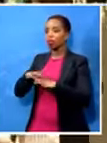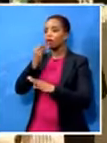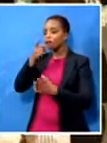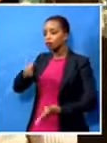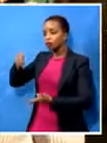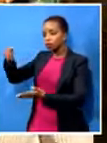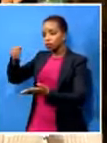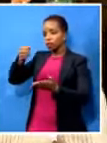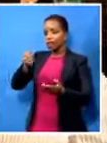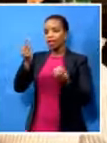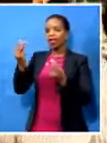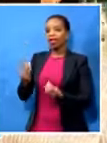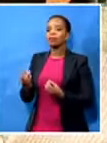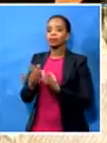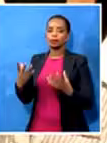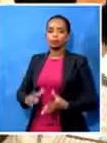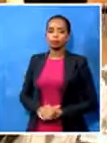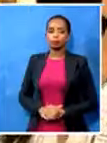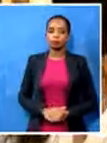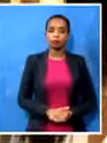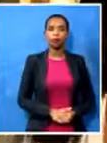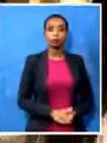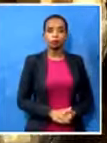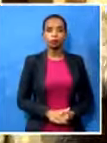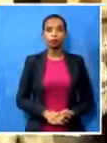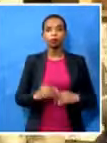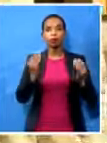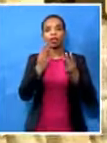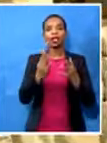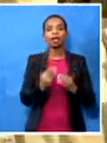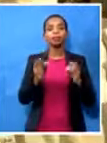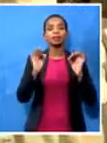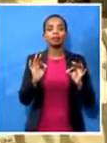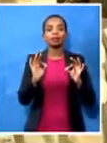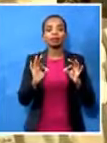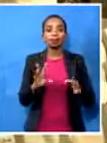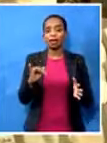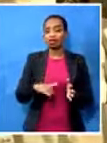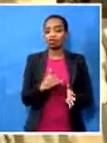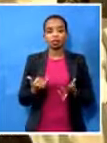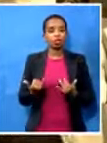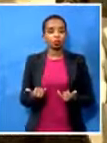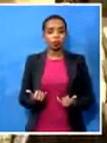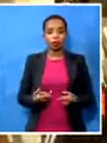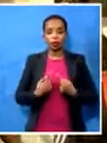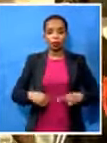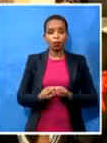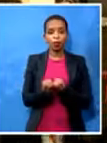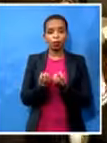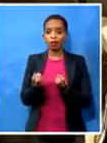have been incredible. Just today, we're handing out 1,500 hampers to five schools.